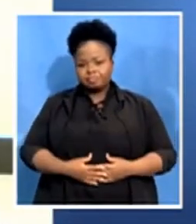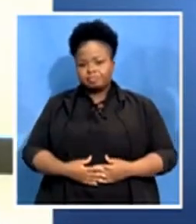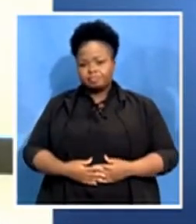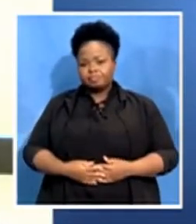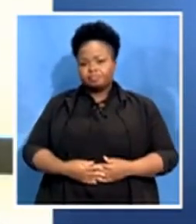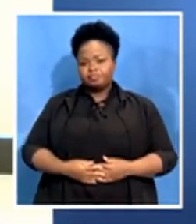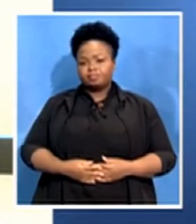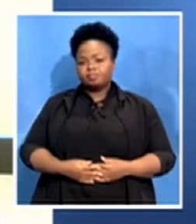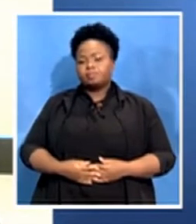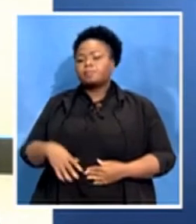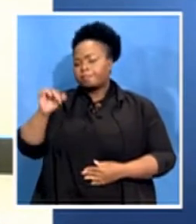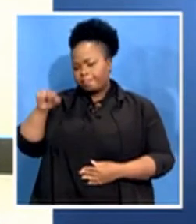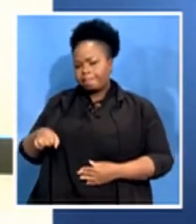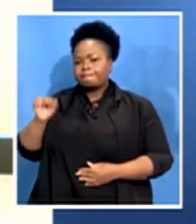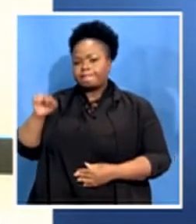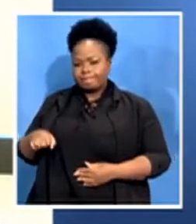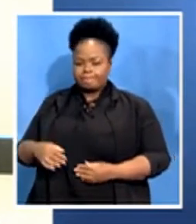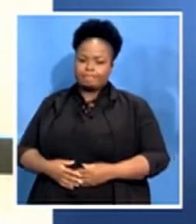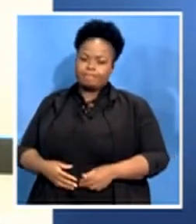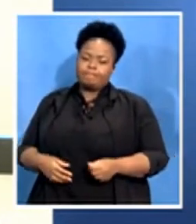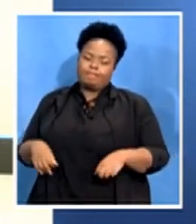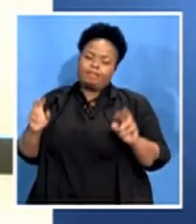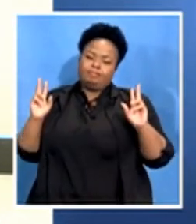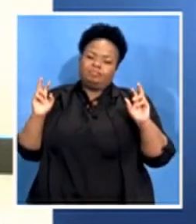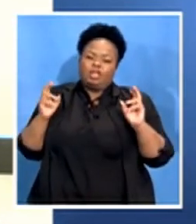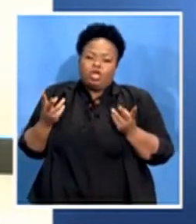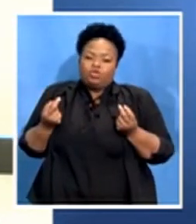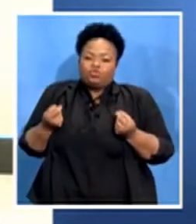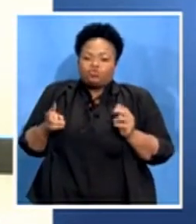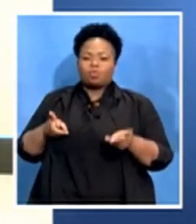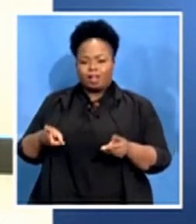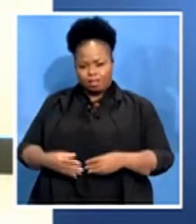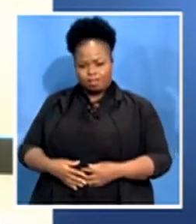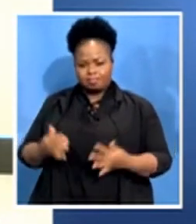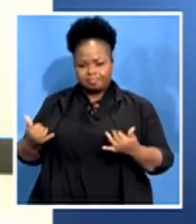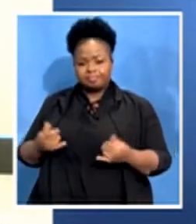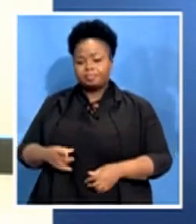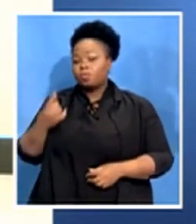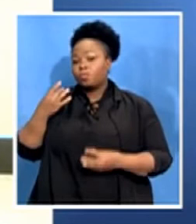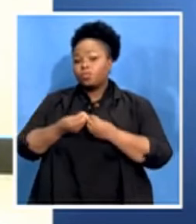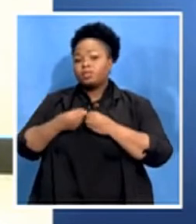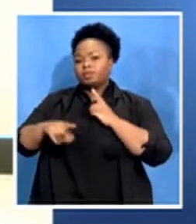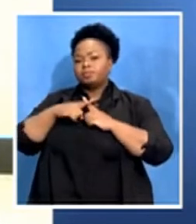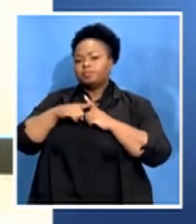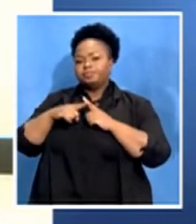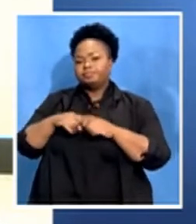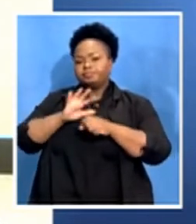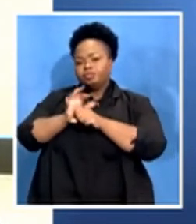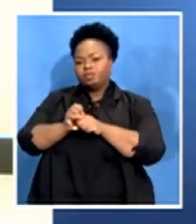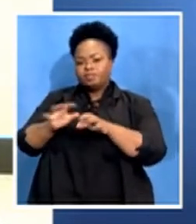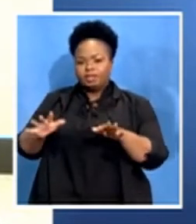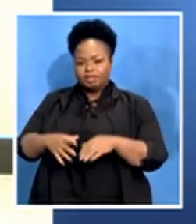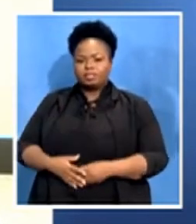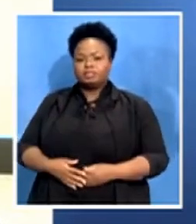new normal indeed one thing that is positive about the covet 19 especially in the arts in events